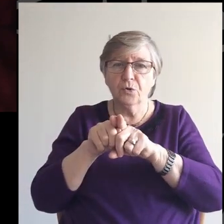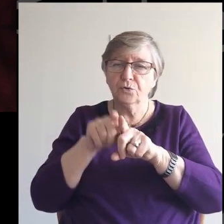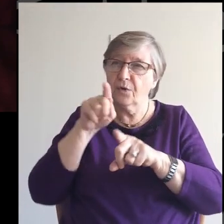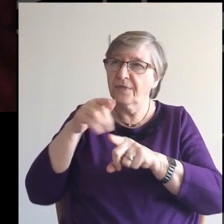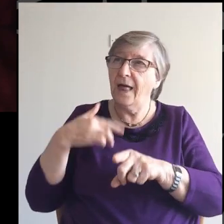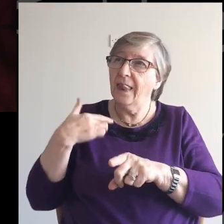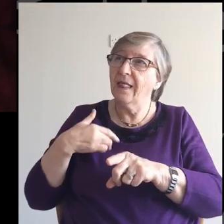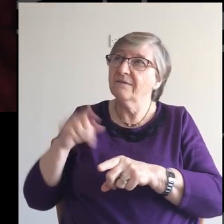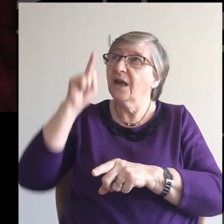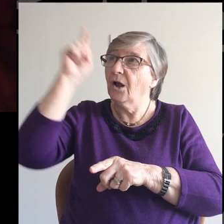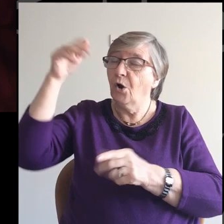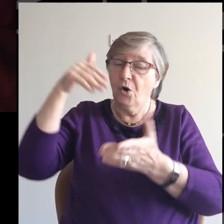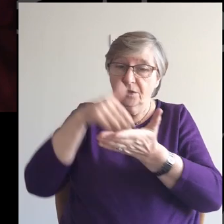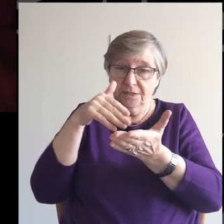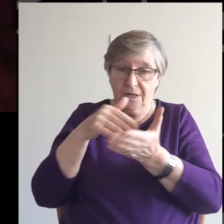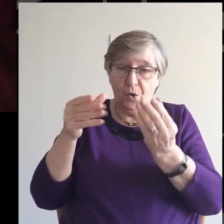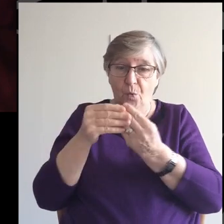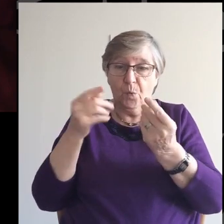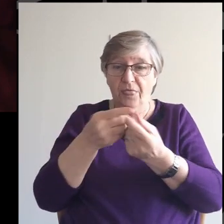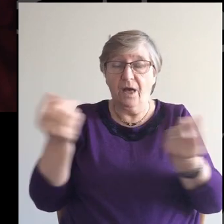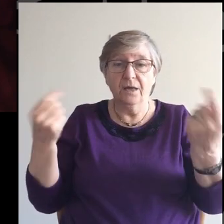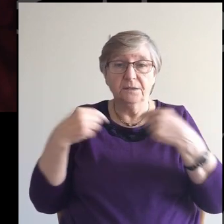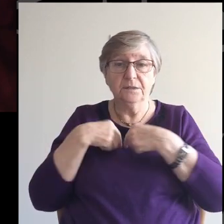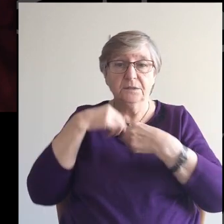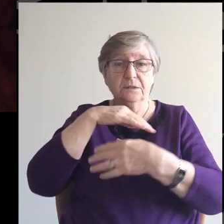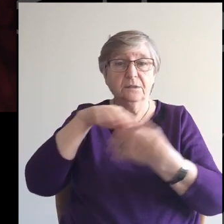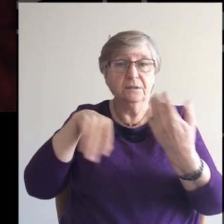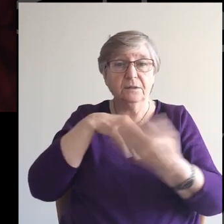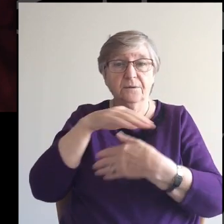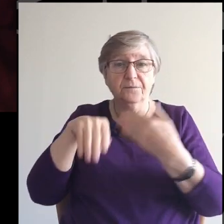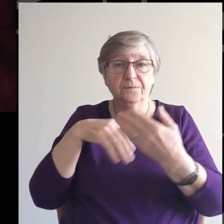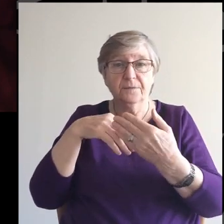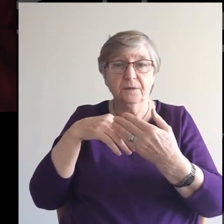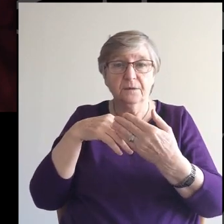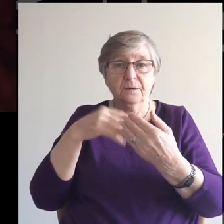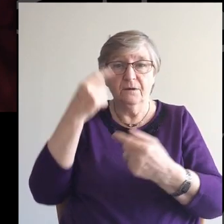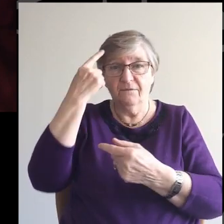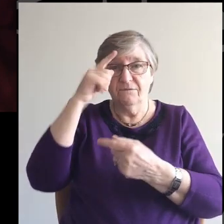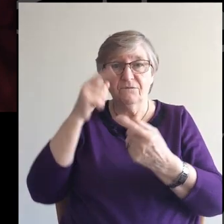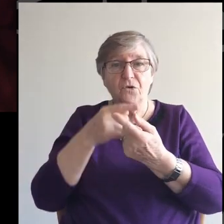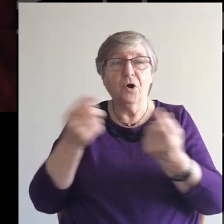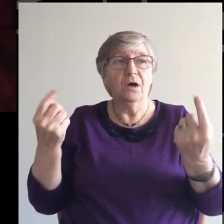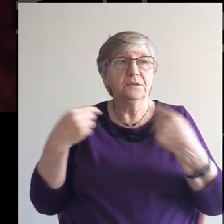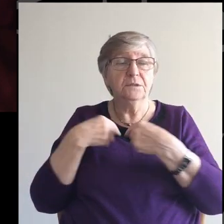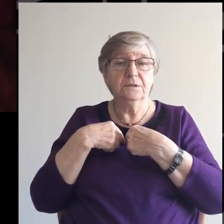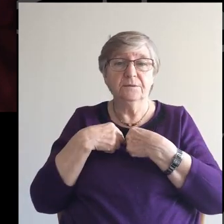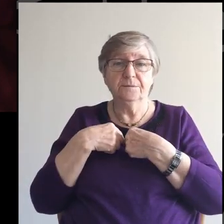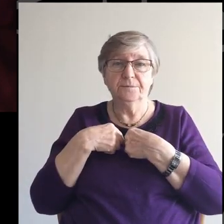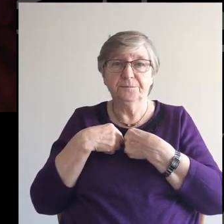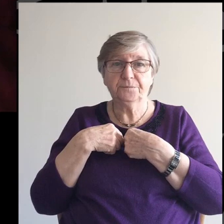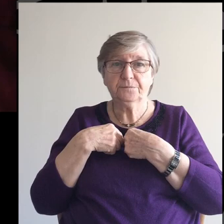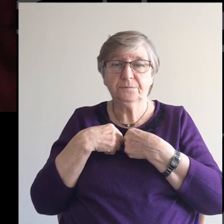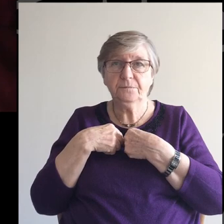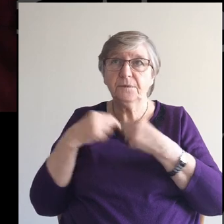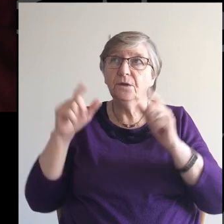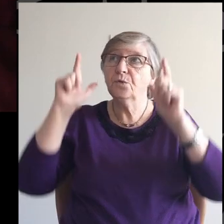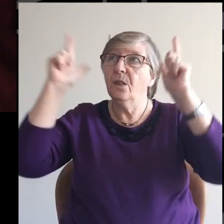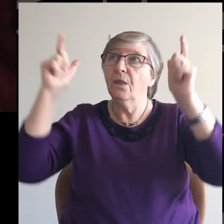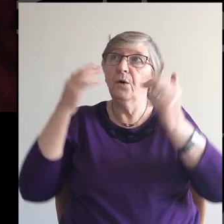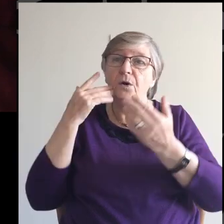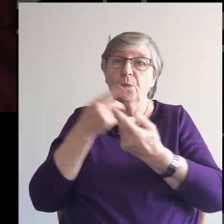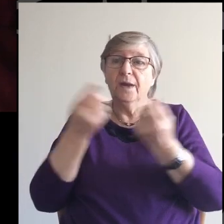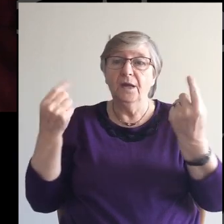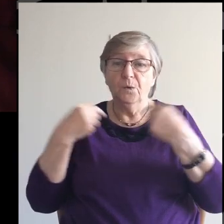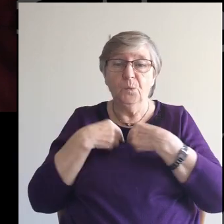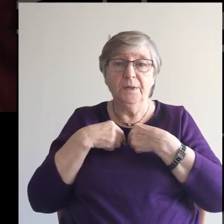God Being with us Being among us Being for us And so Lord As we